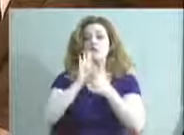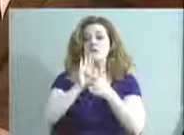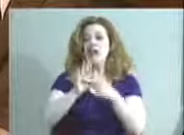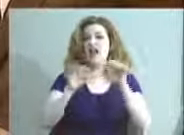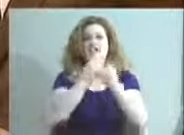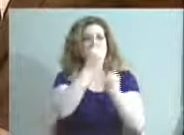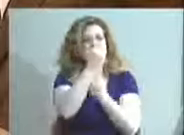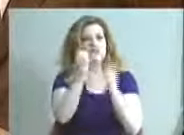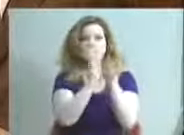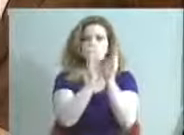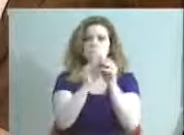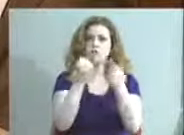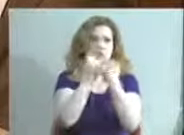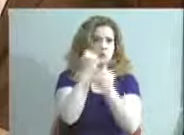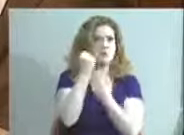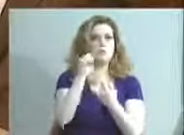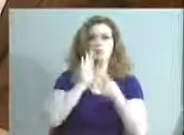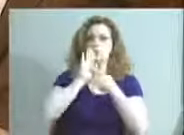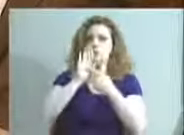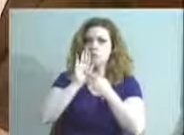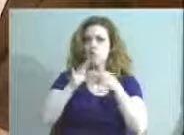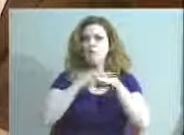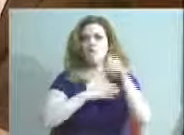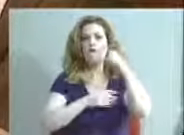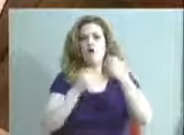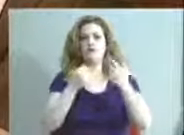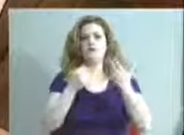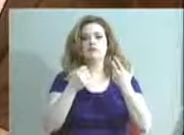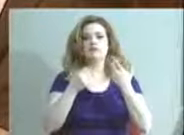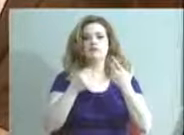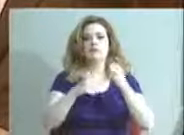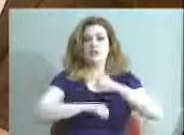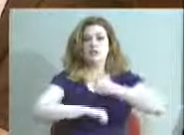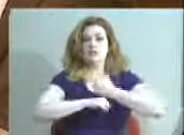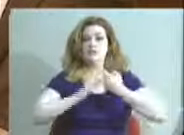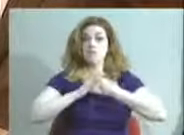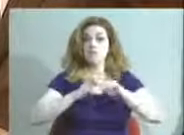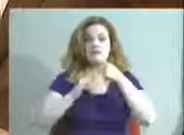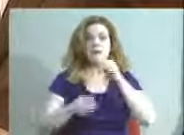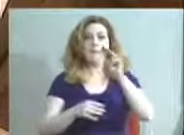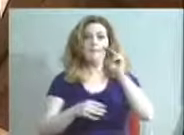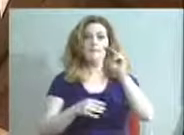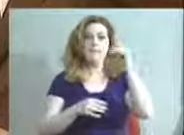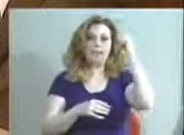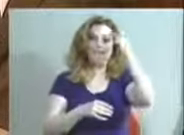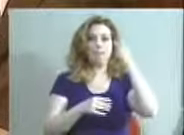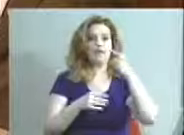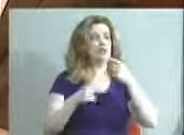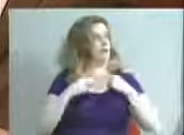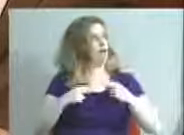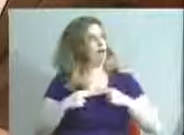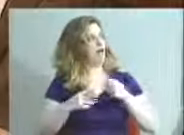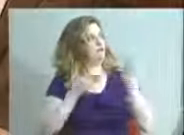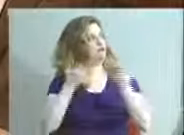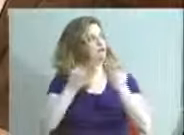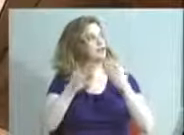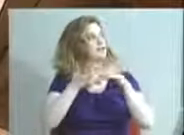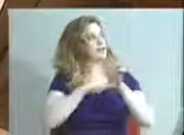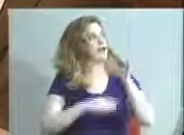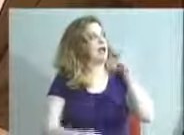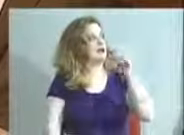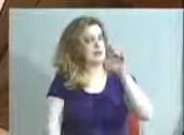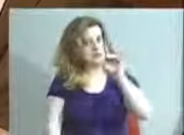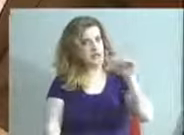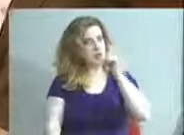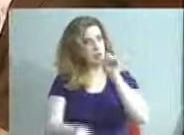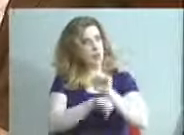representative through the Brown Foundation. Our mental health services through Tony Zippel at Seven Counties. And then Yvette Gentry who